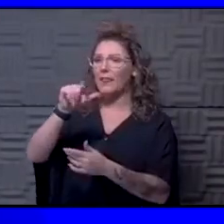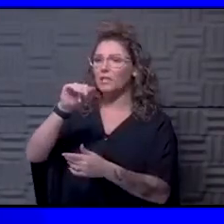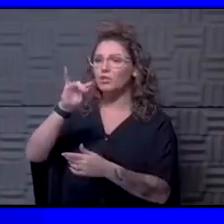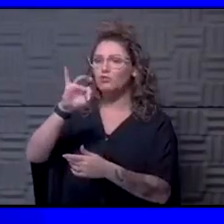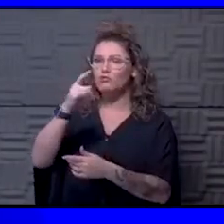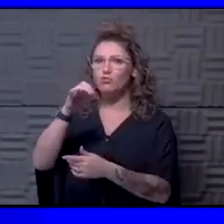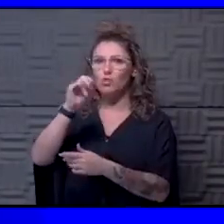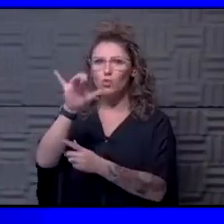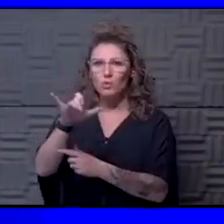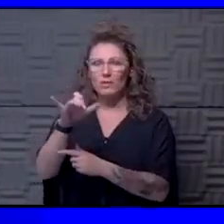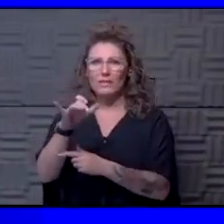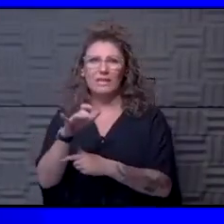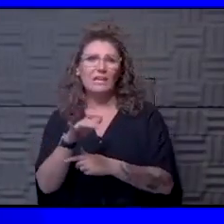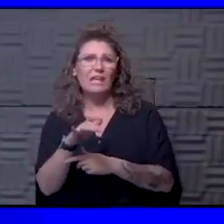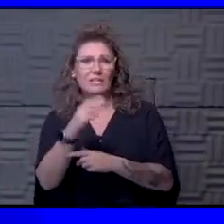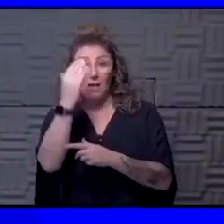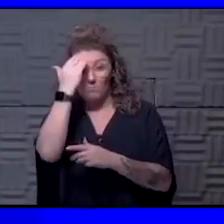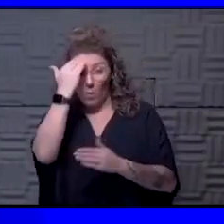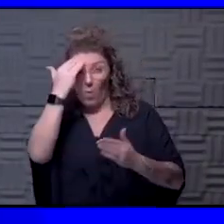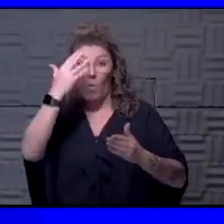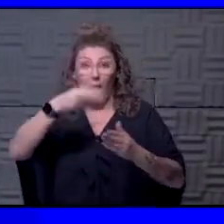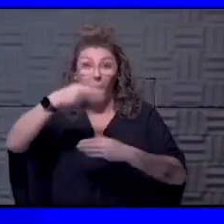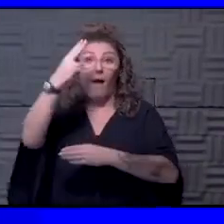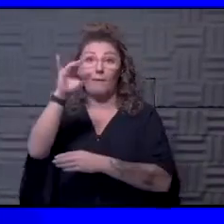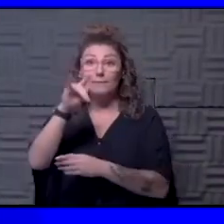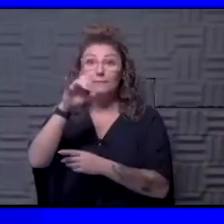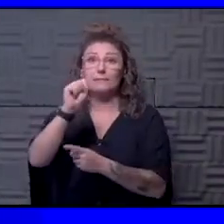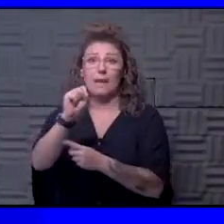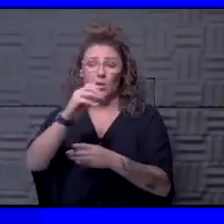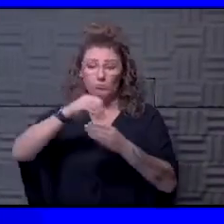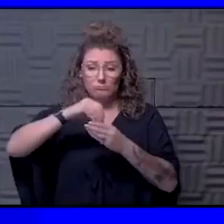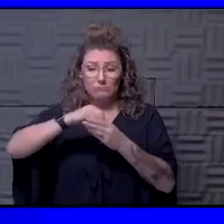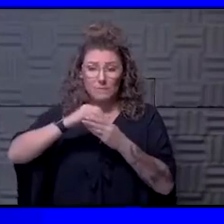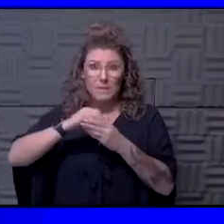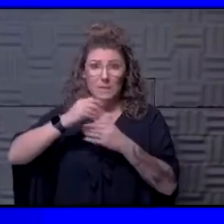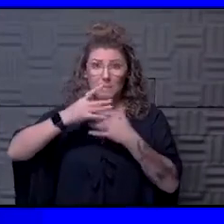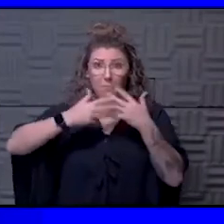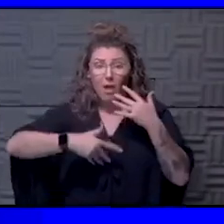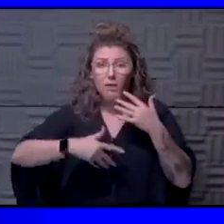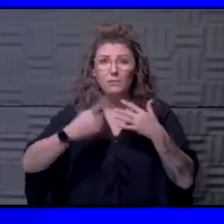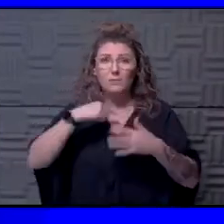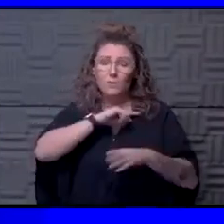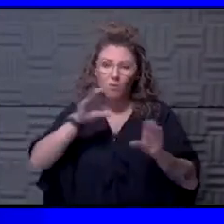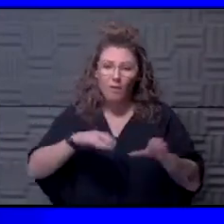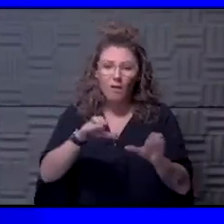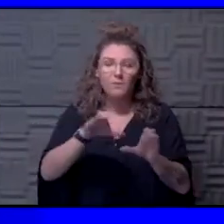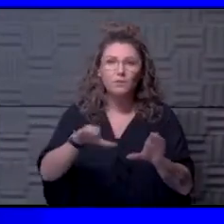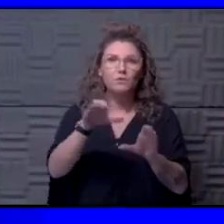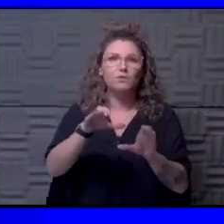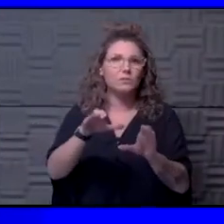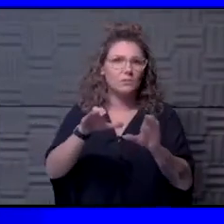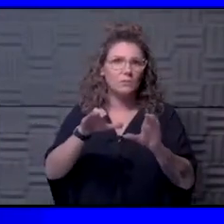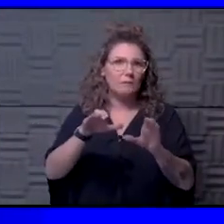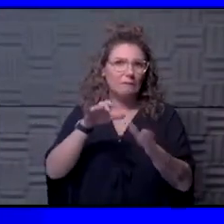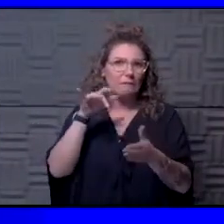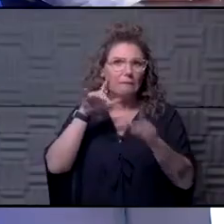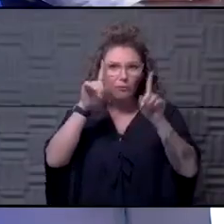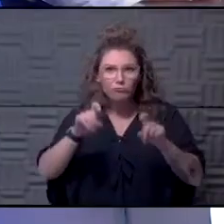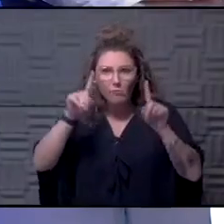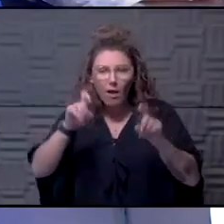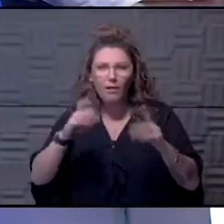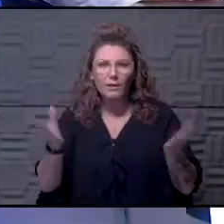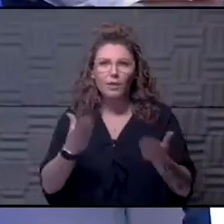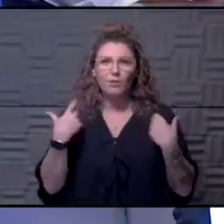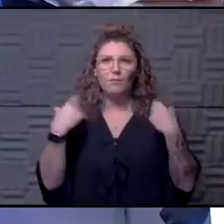high titers of antibodies in this plasma. If that's the pass it on trial, we are actively doing that trial right here at the health system as well.